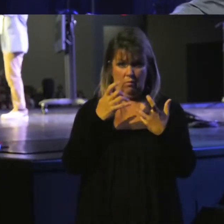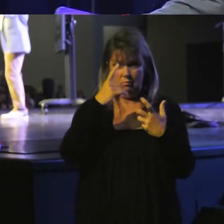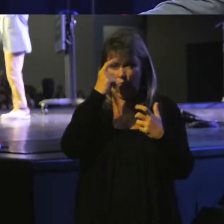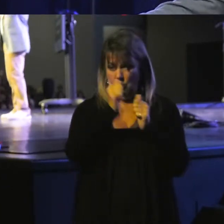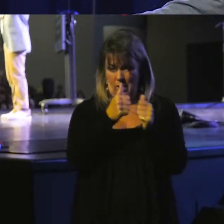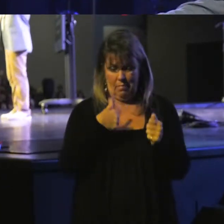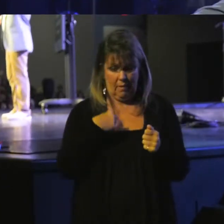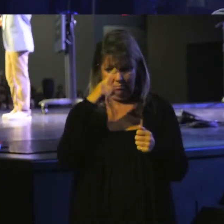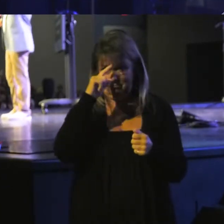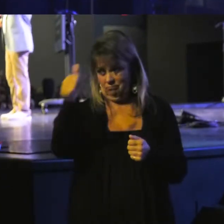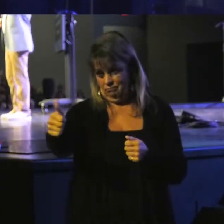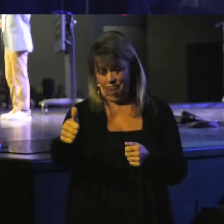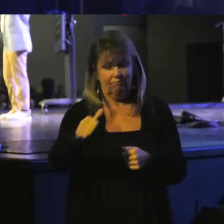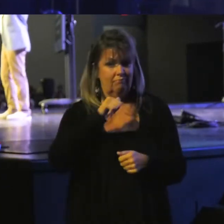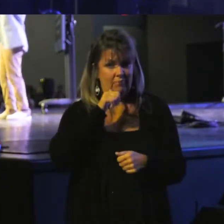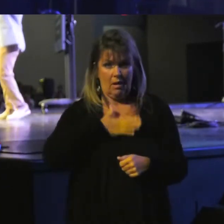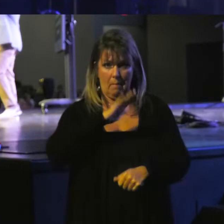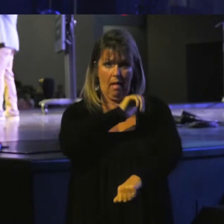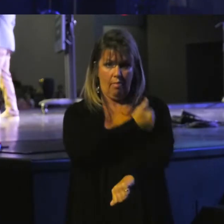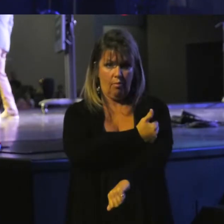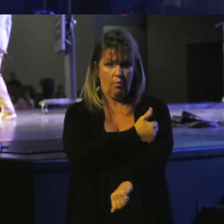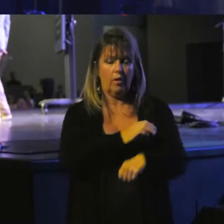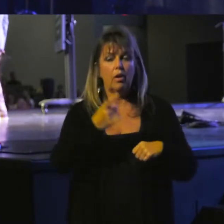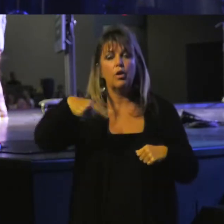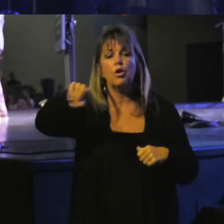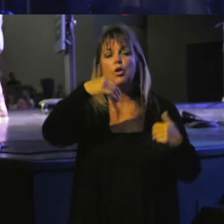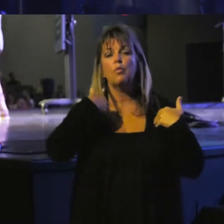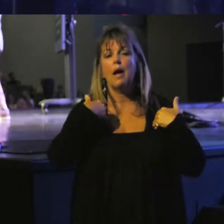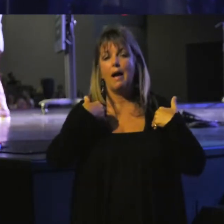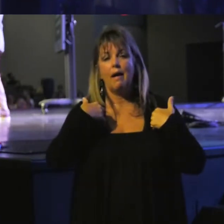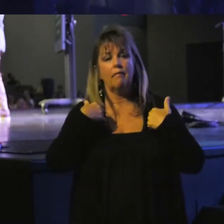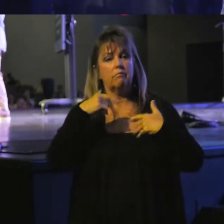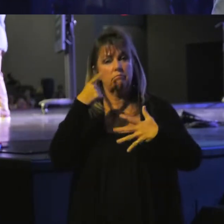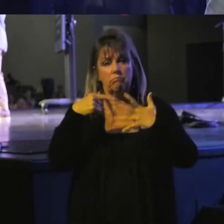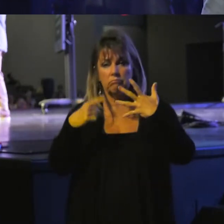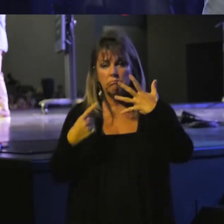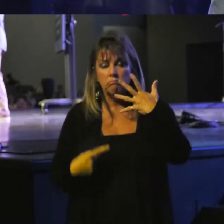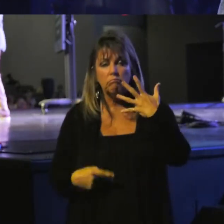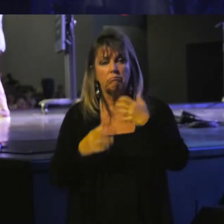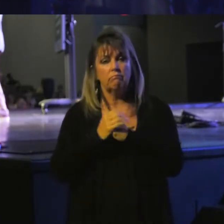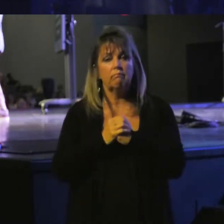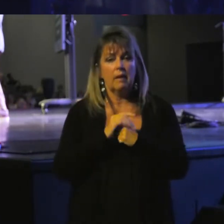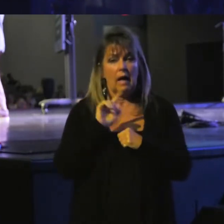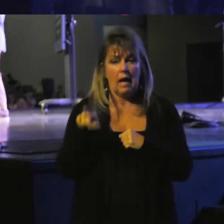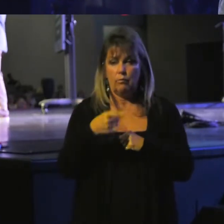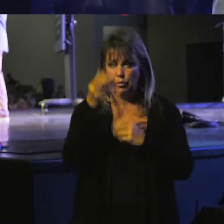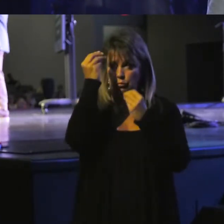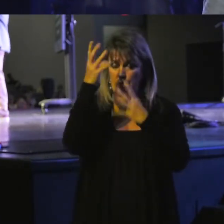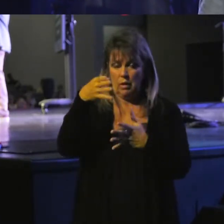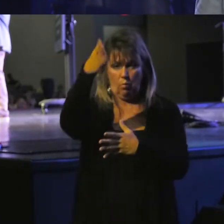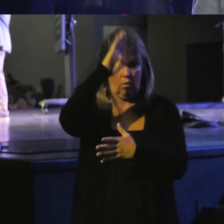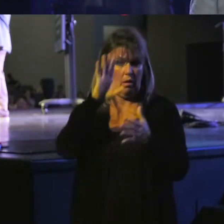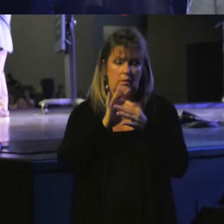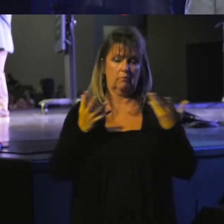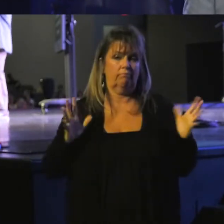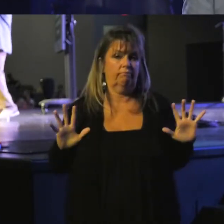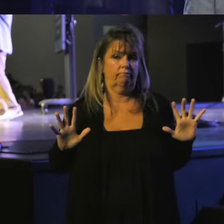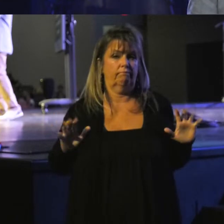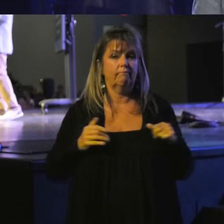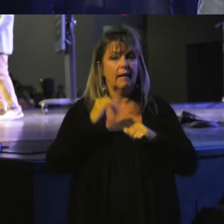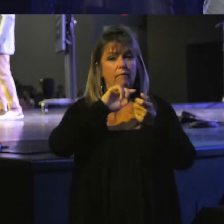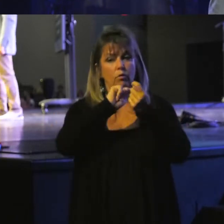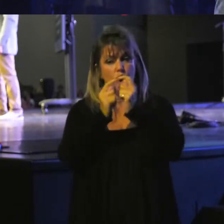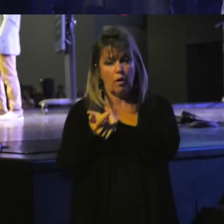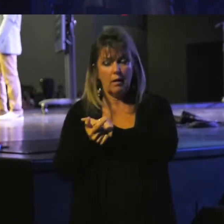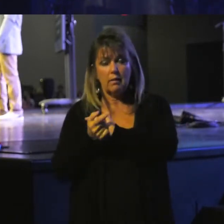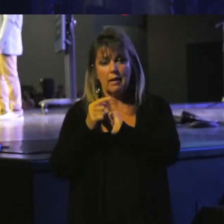I'm not in authority here. You guys have all the titles. I'm just going to tell you what God said. If you were to translate,